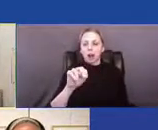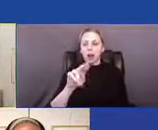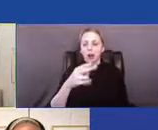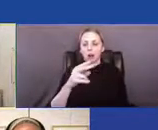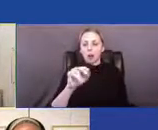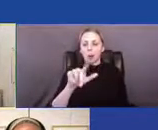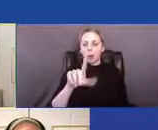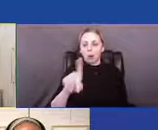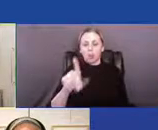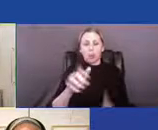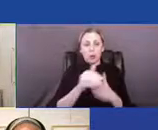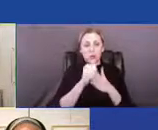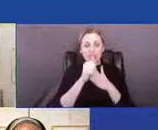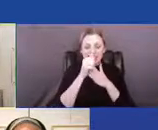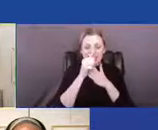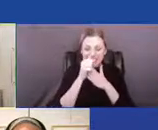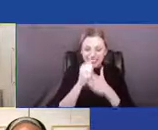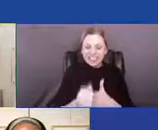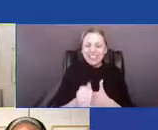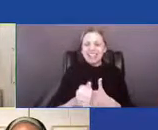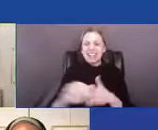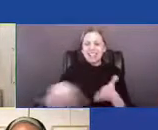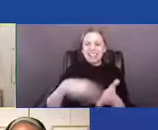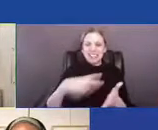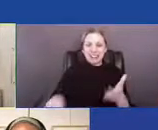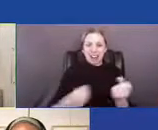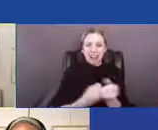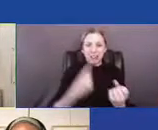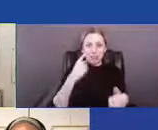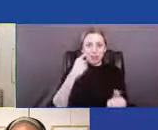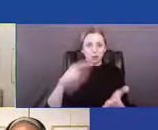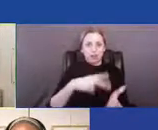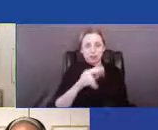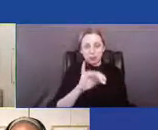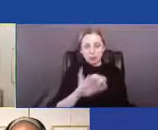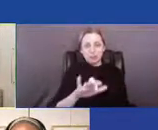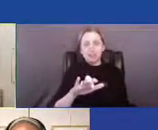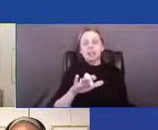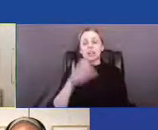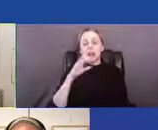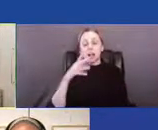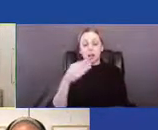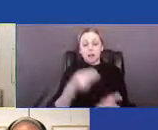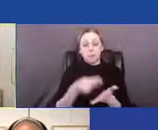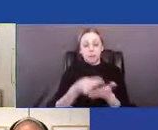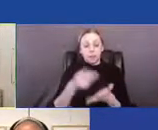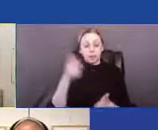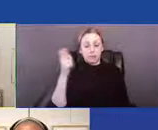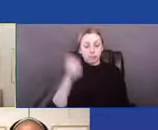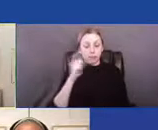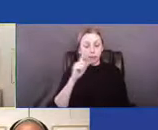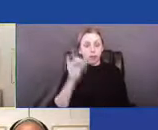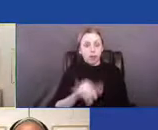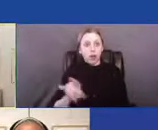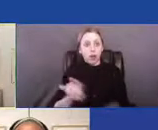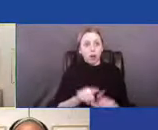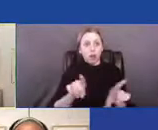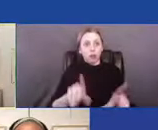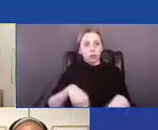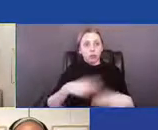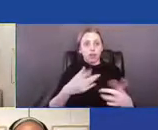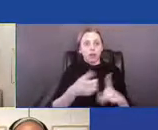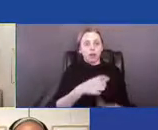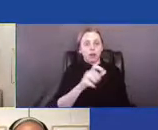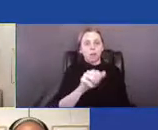lead dance advocate. Subsidies for the student and dance worker ticket tiers were also made possible by the Arnhold